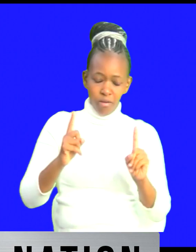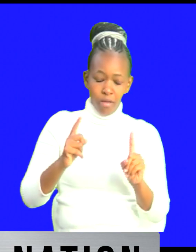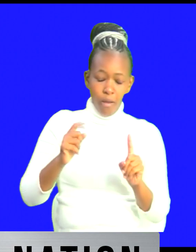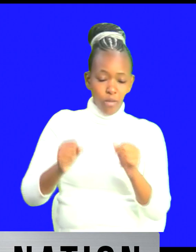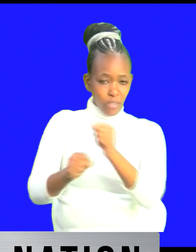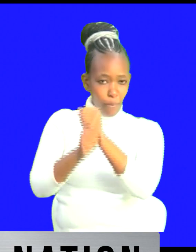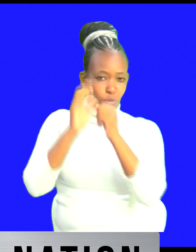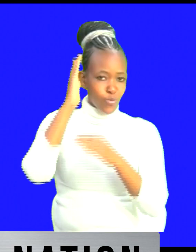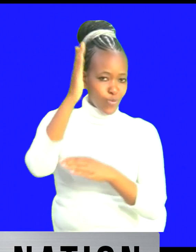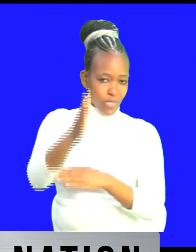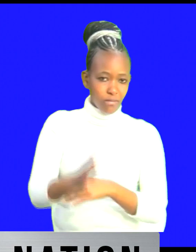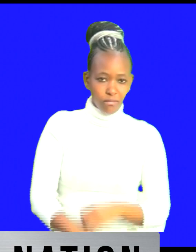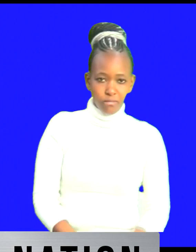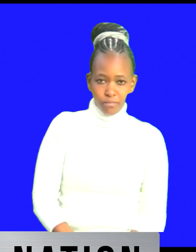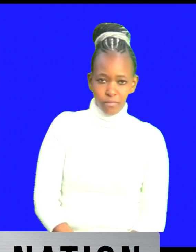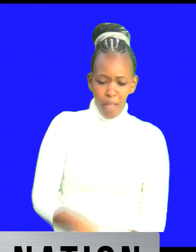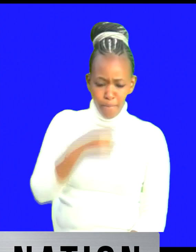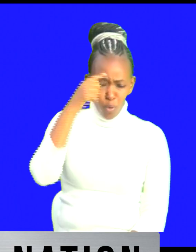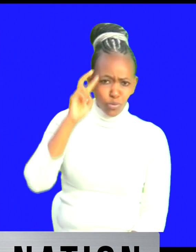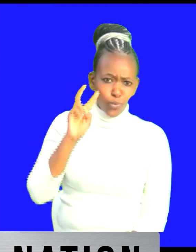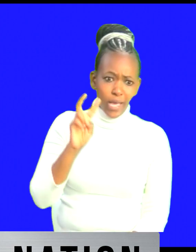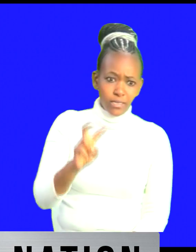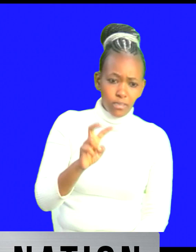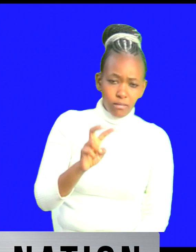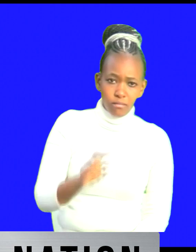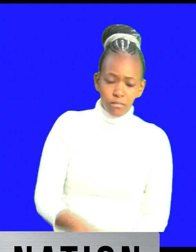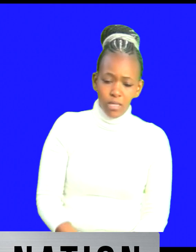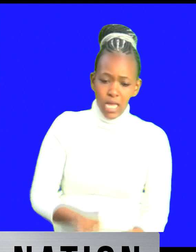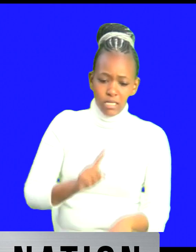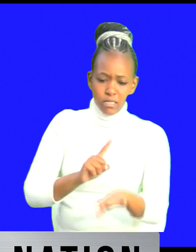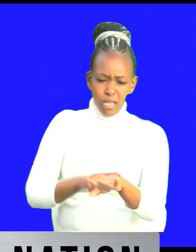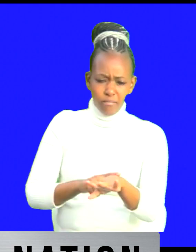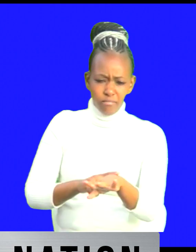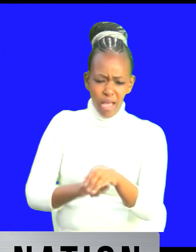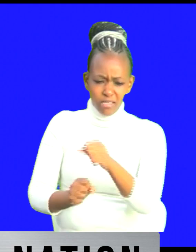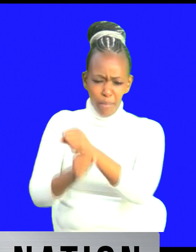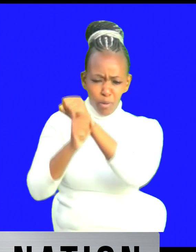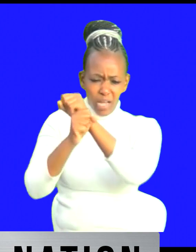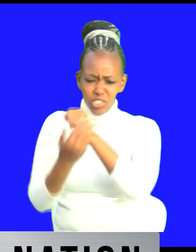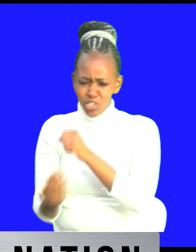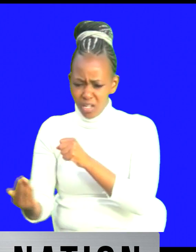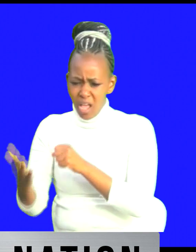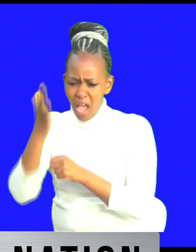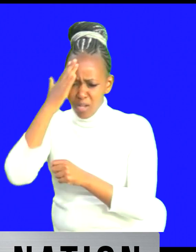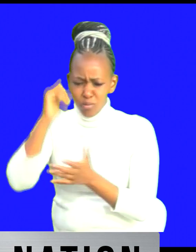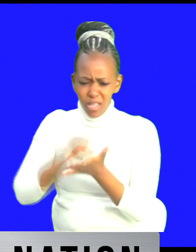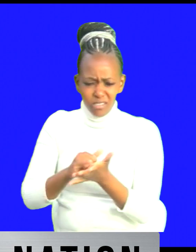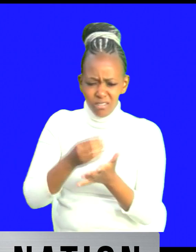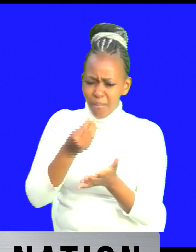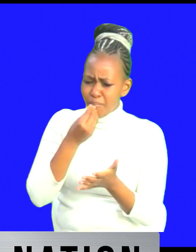yes because we are seeing even when i i do support any child and i know i'm feeding that child